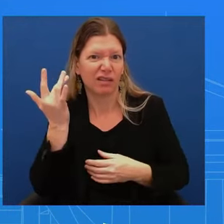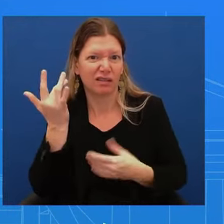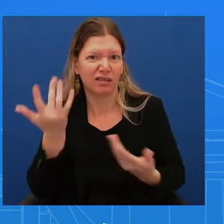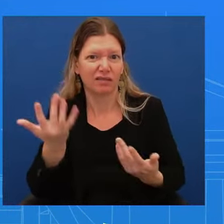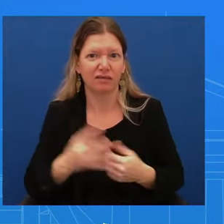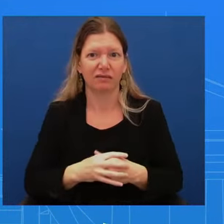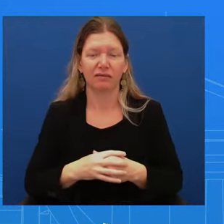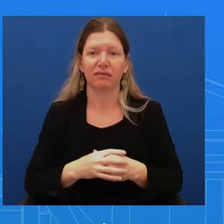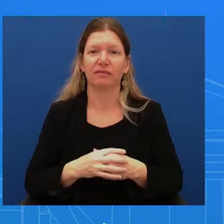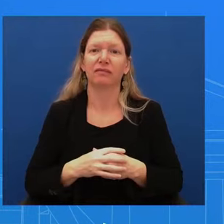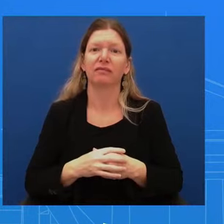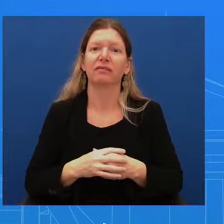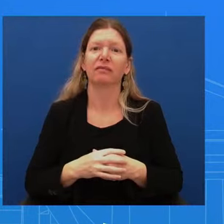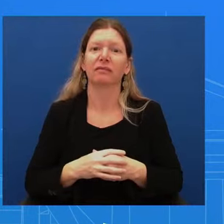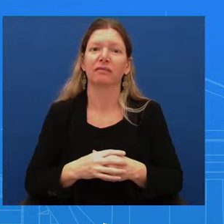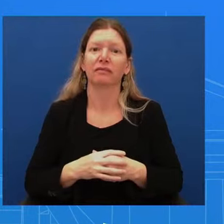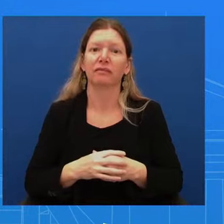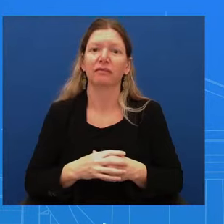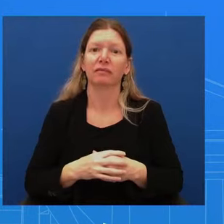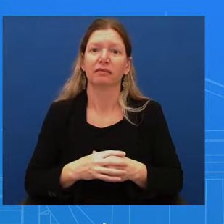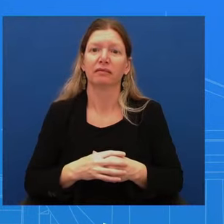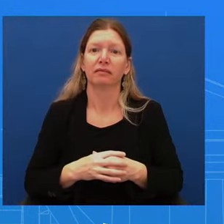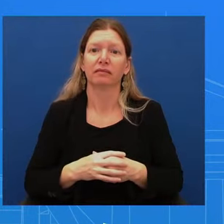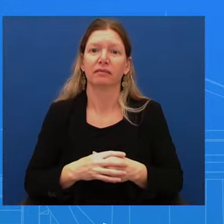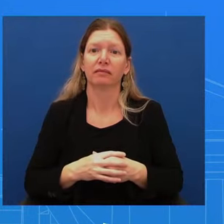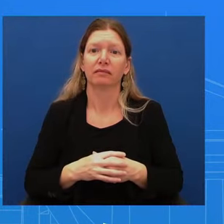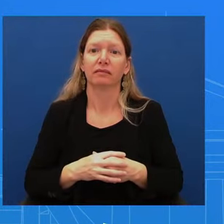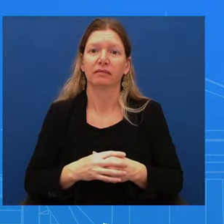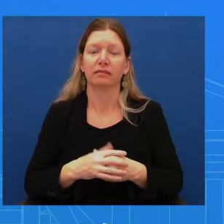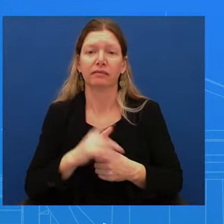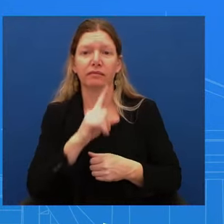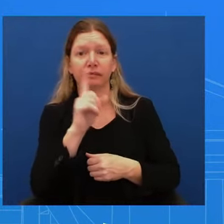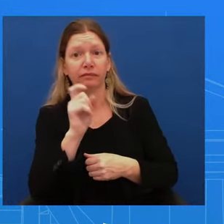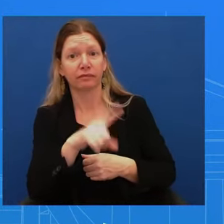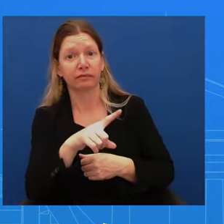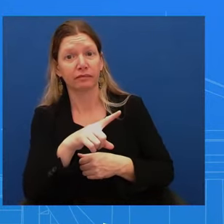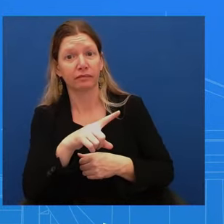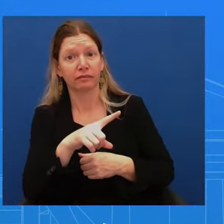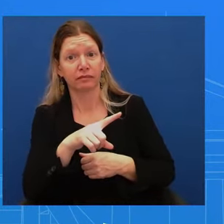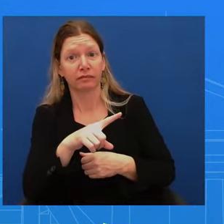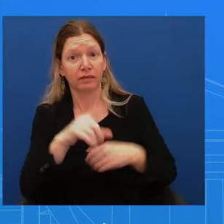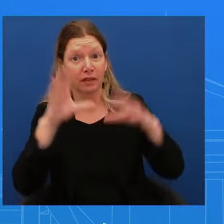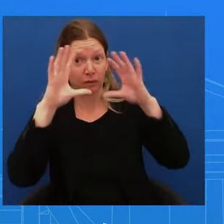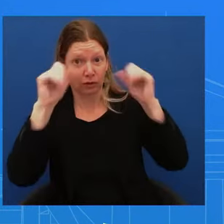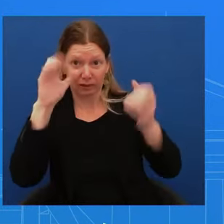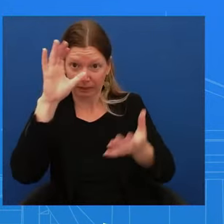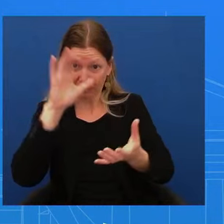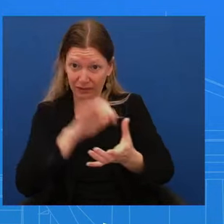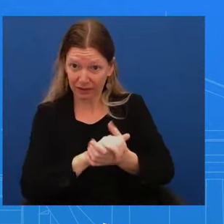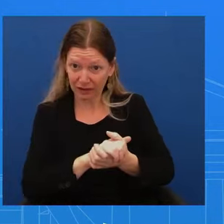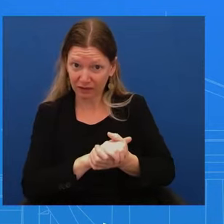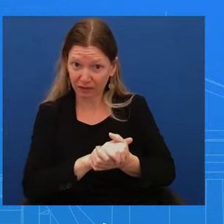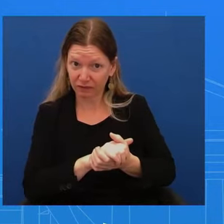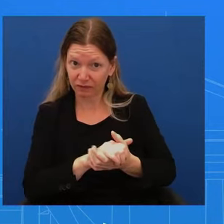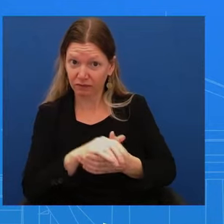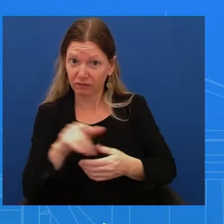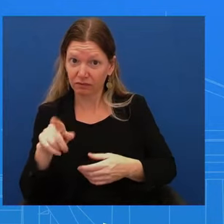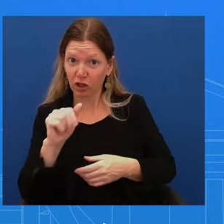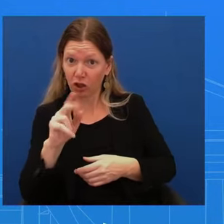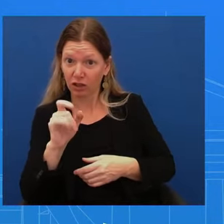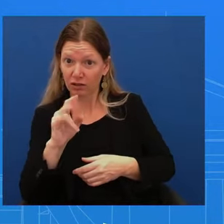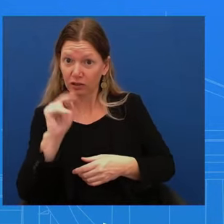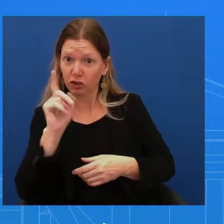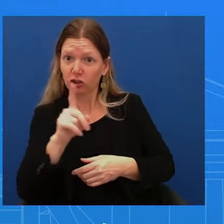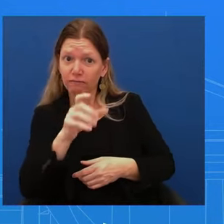keep this specific detail private? I'm not going to get inside the president's head on on on that particular